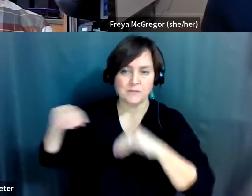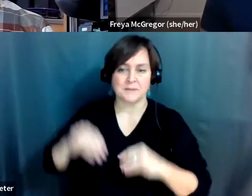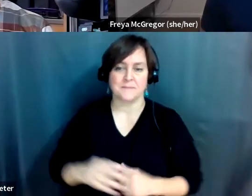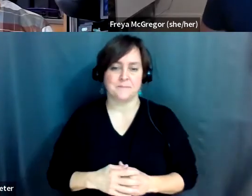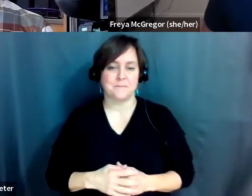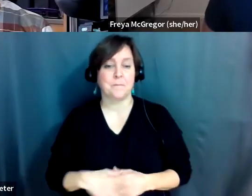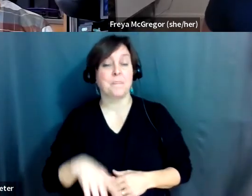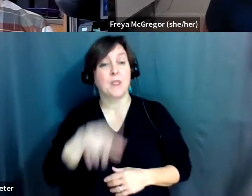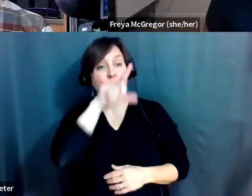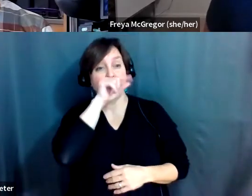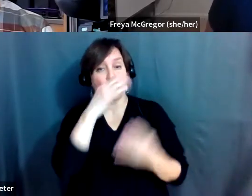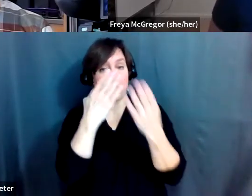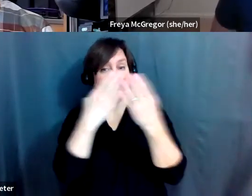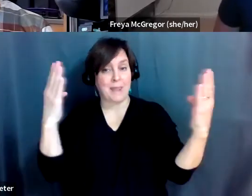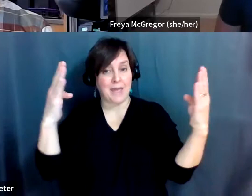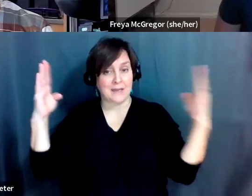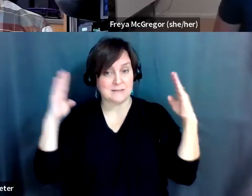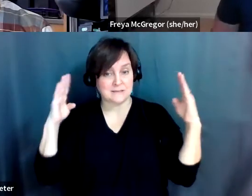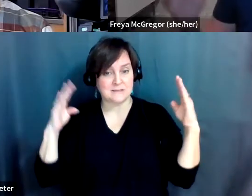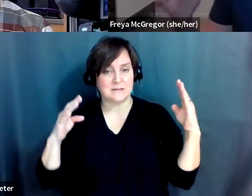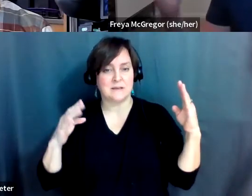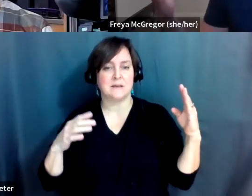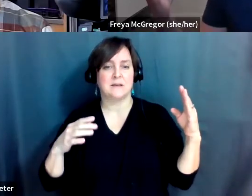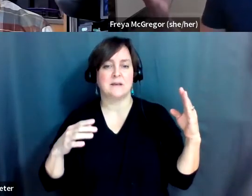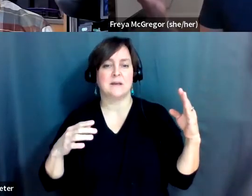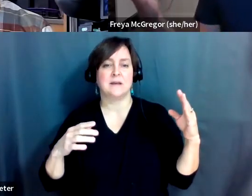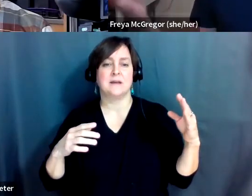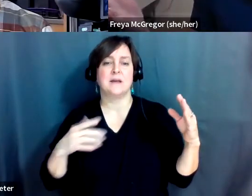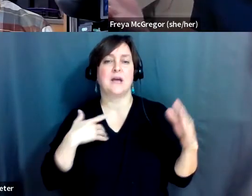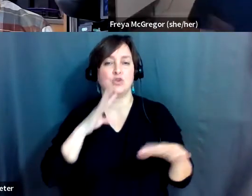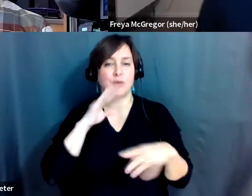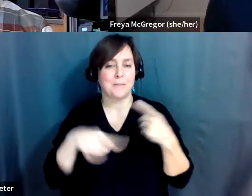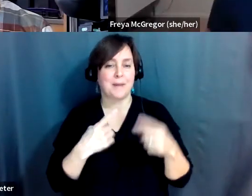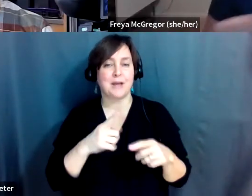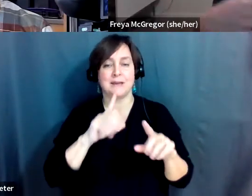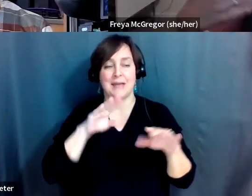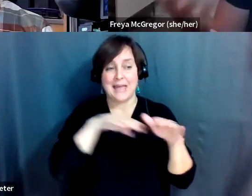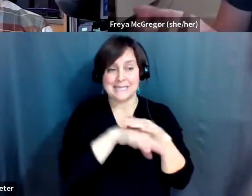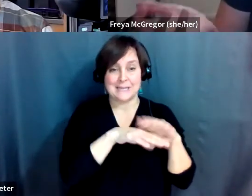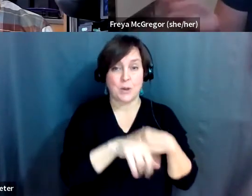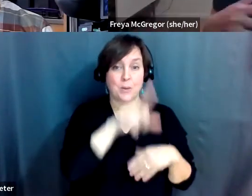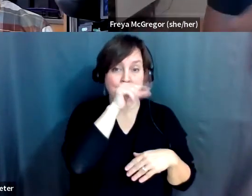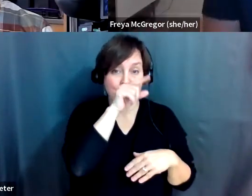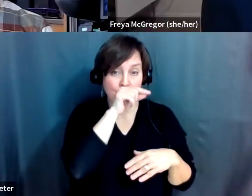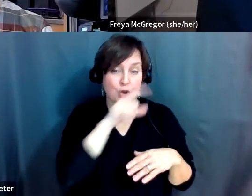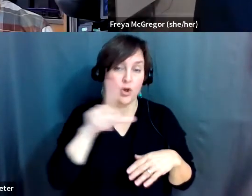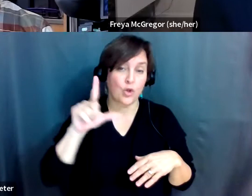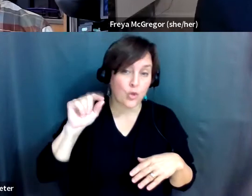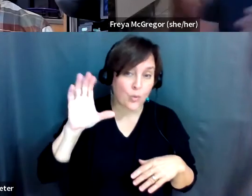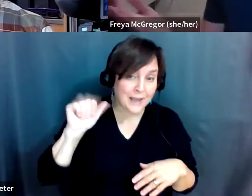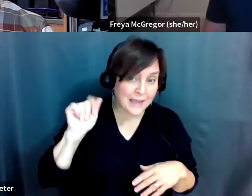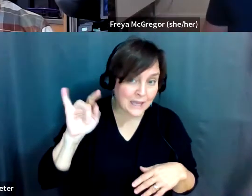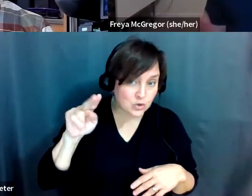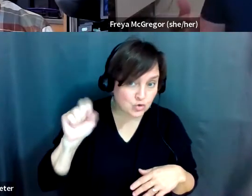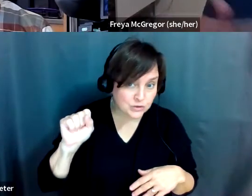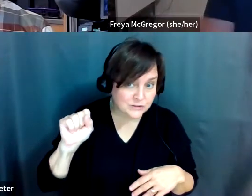bird blinds, by the way, we want them pinned to the bird ability map. Um, we talk about accessible birding locations because not everyone uses trails or can use a trail.